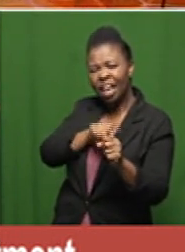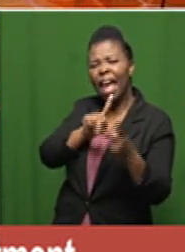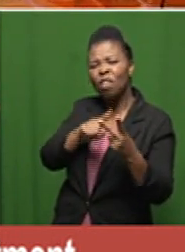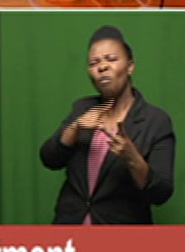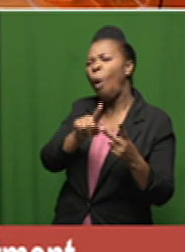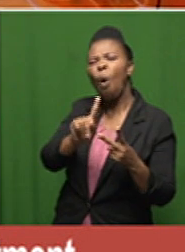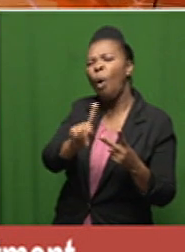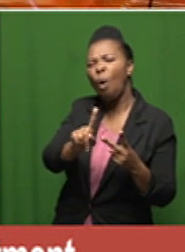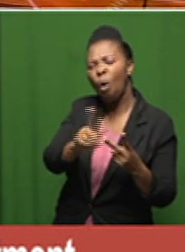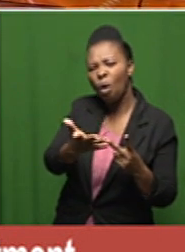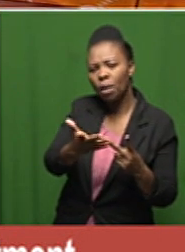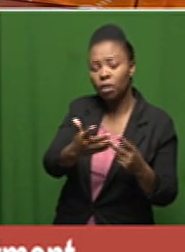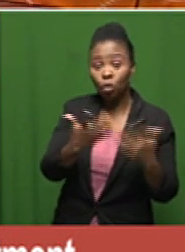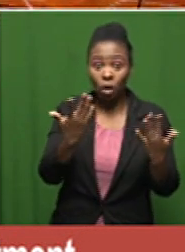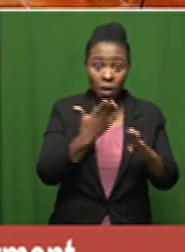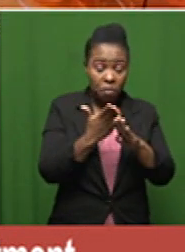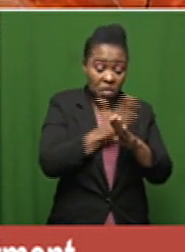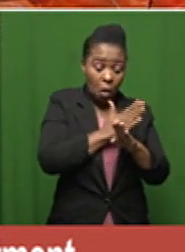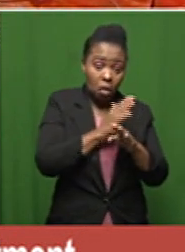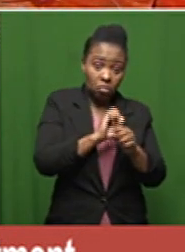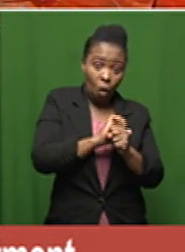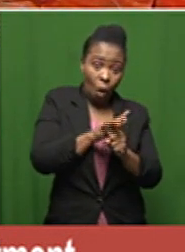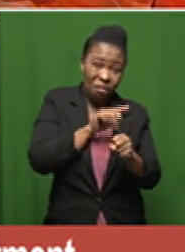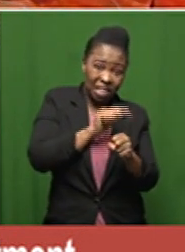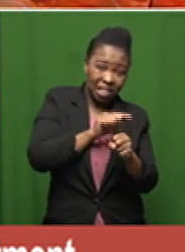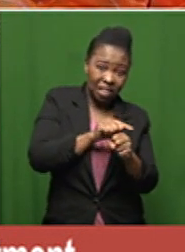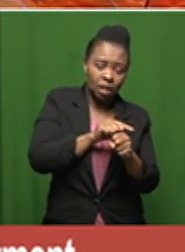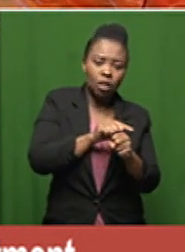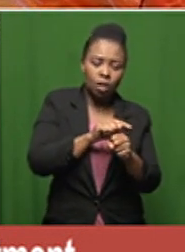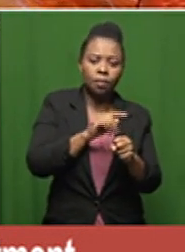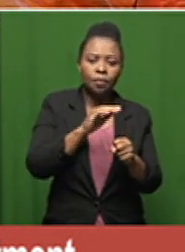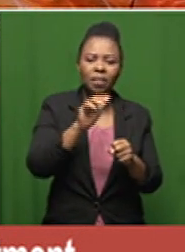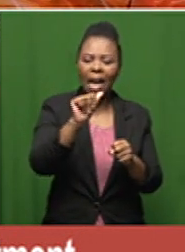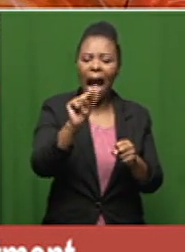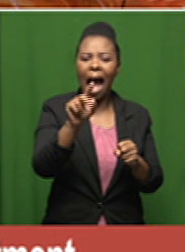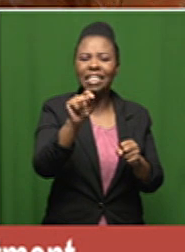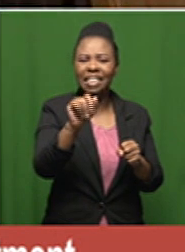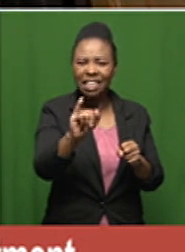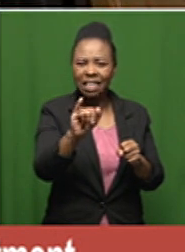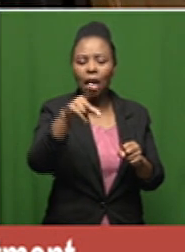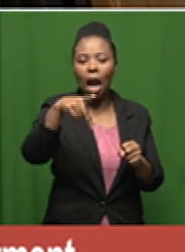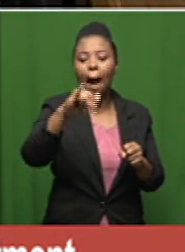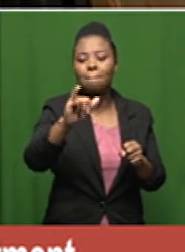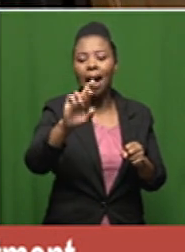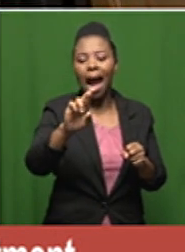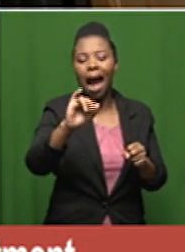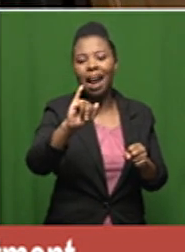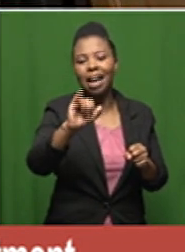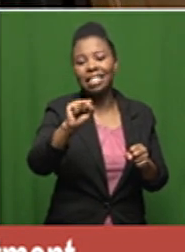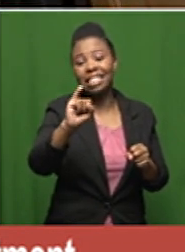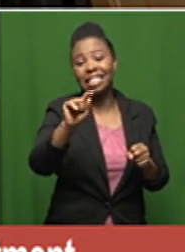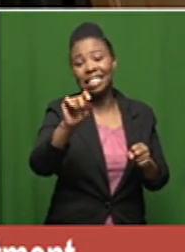before covet 19 yeah so it's used as a as a anti-parasitic mostly top mostly what you call topically